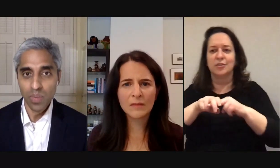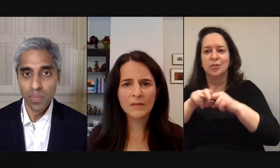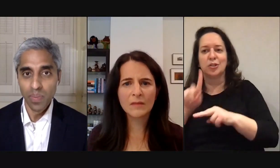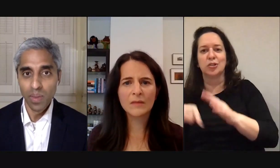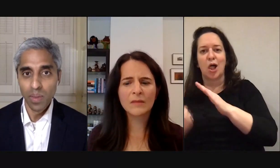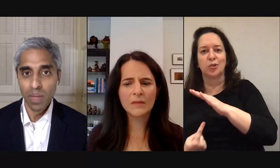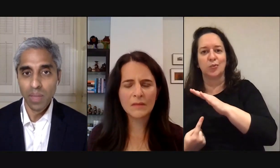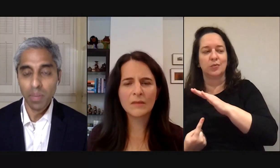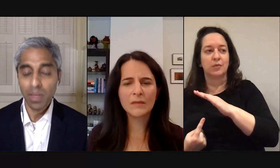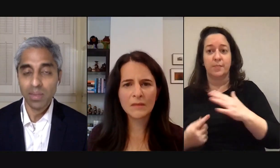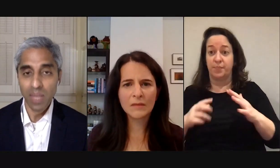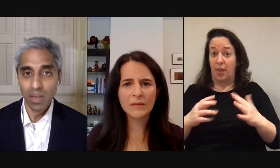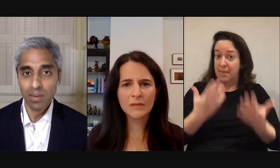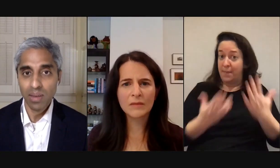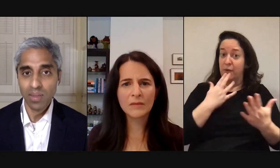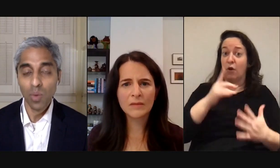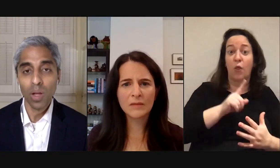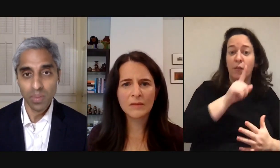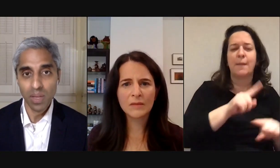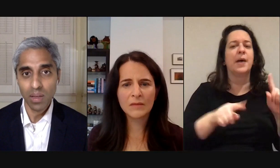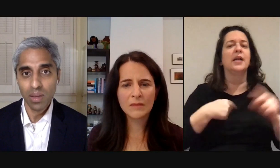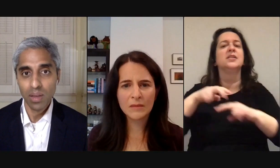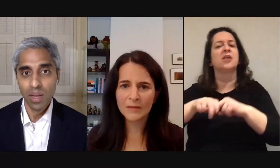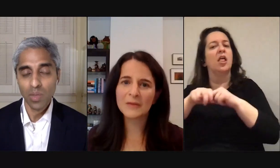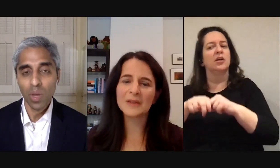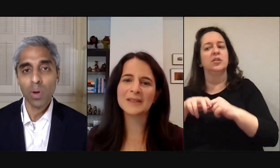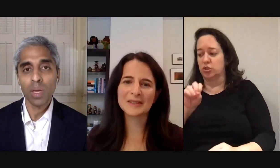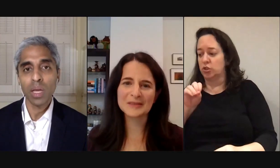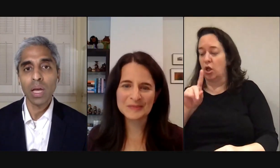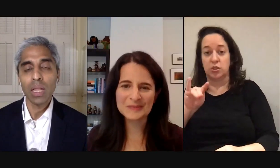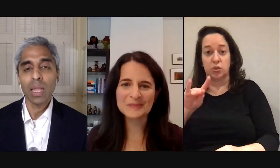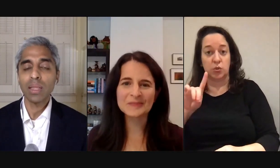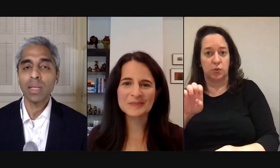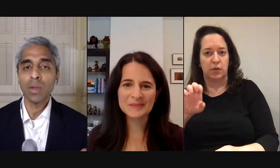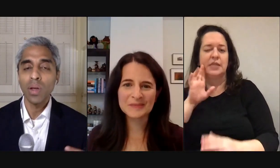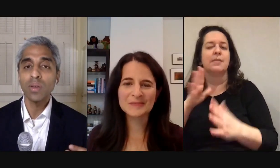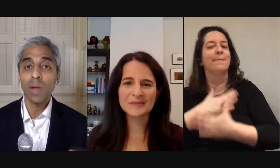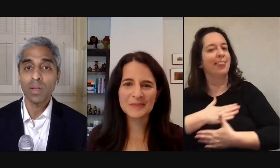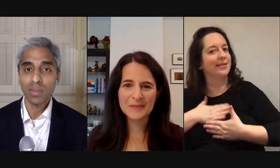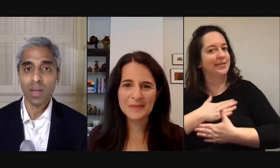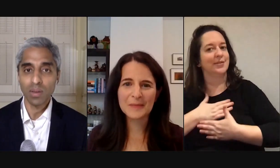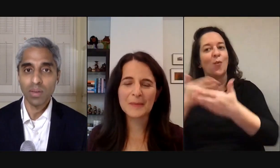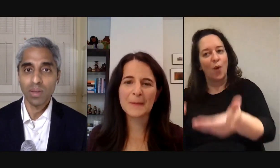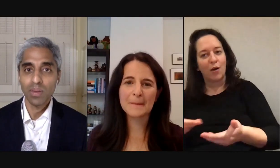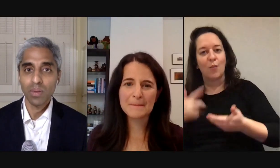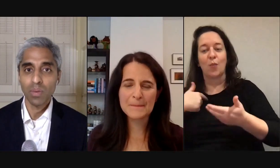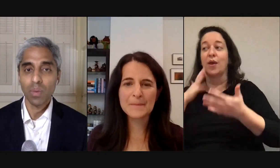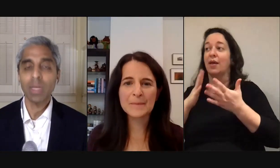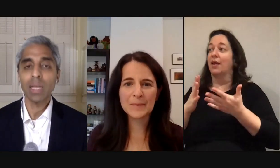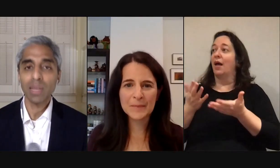solitude but it's a pleasant state it's a welcome state it's one where we let the noise around us settle